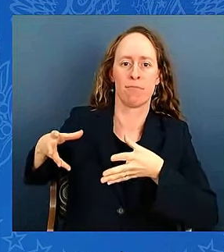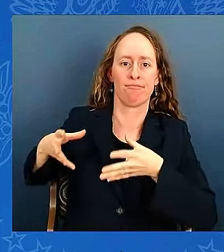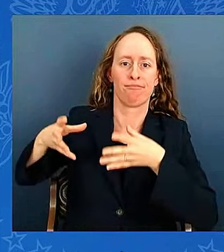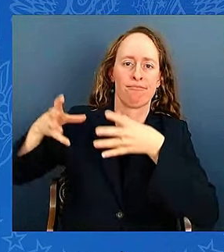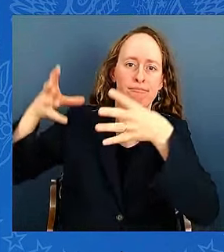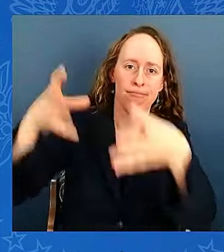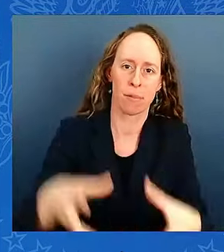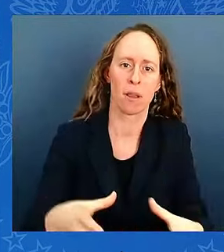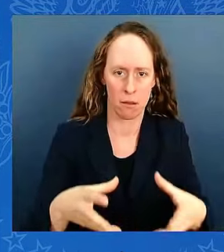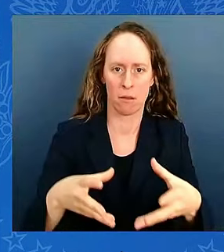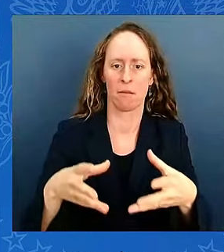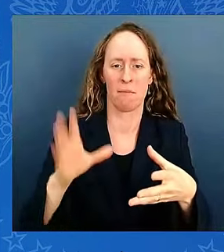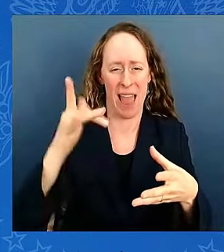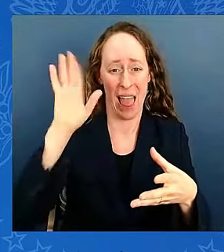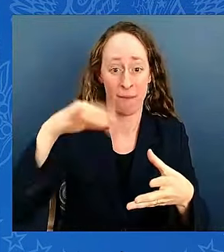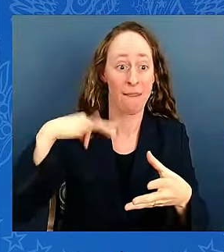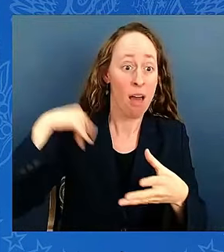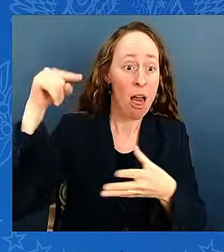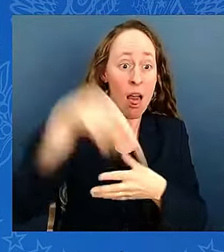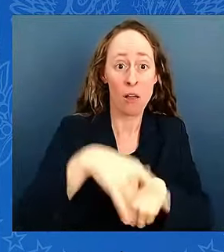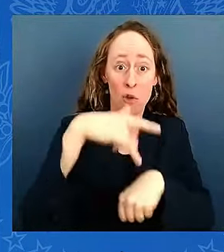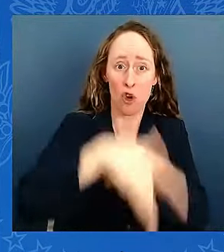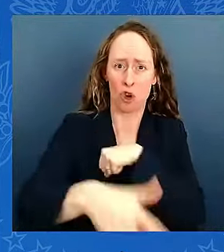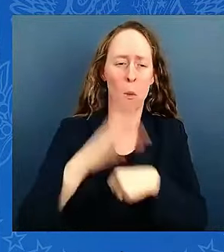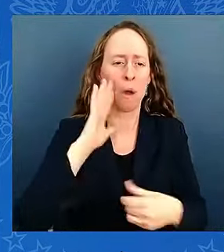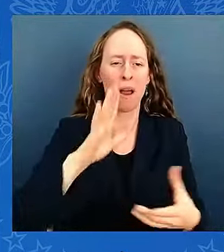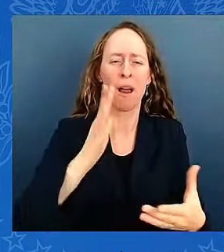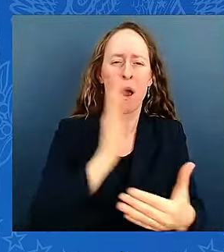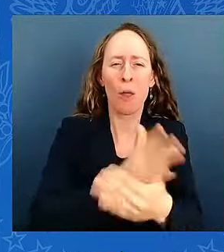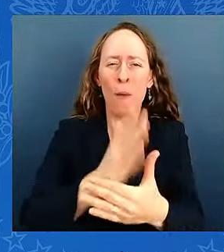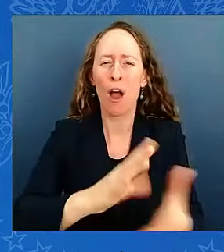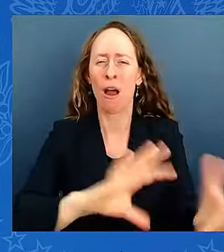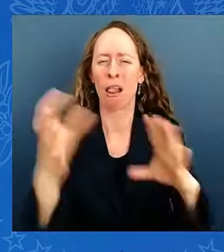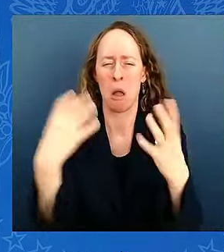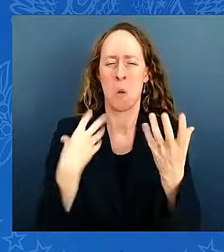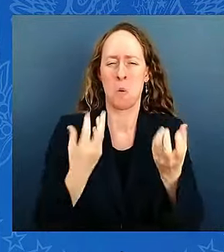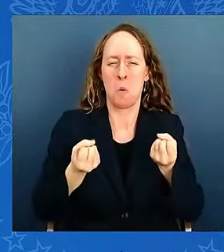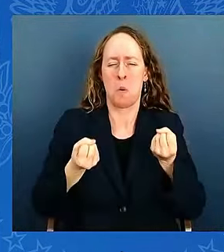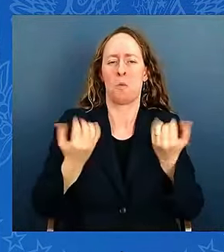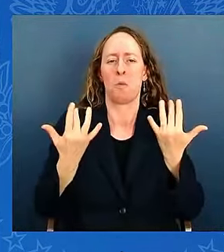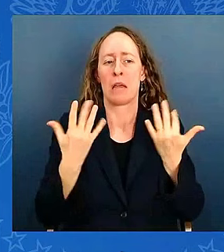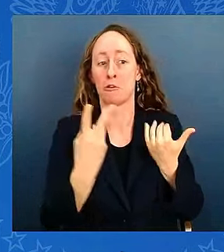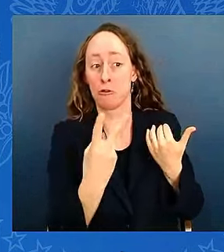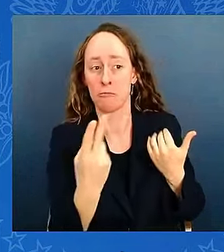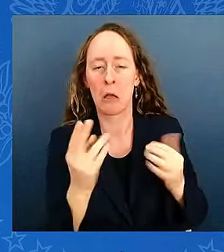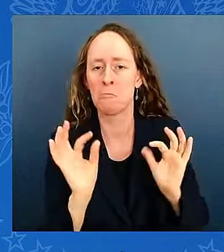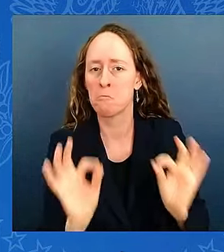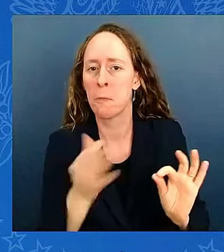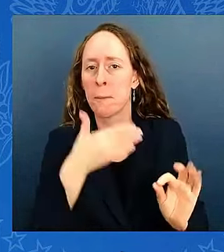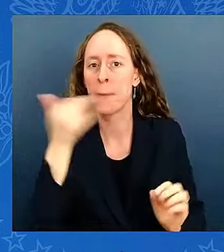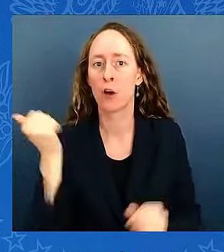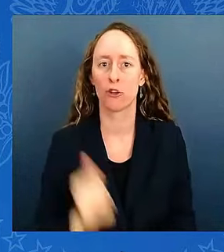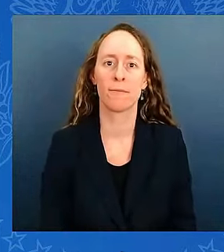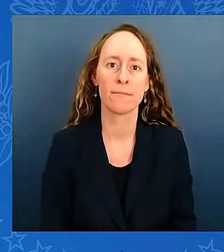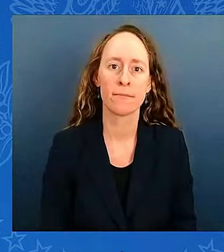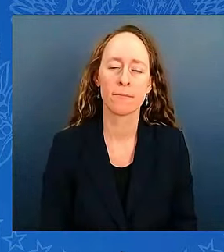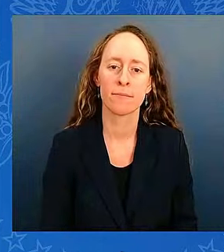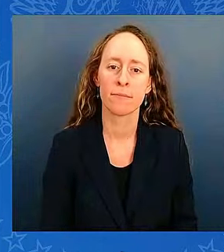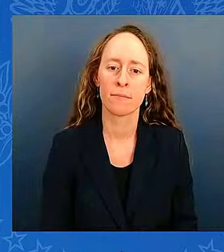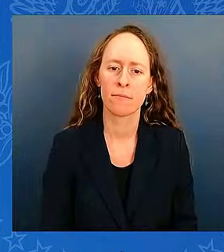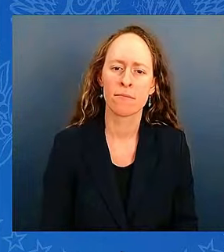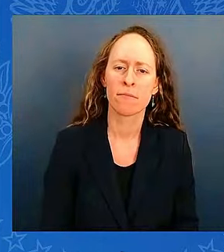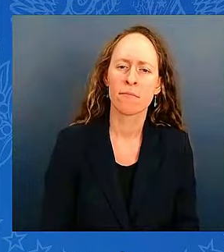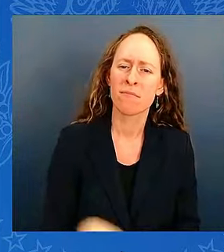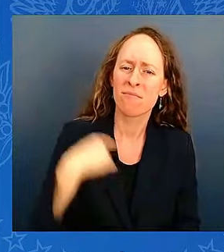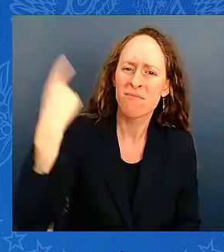trump to be down there today in georgia is that disruptive i i don't have any idea on another issue on the other side of the world in the